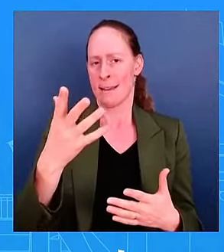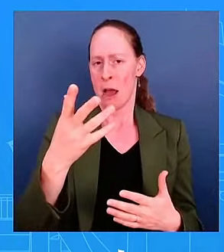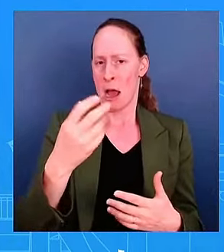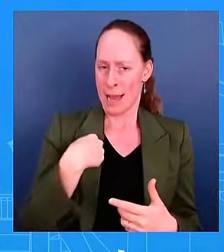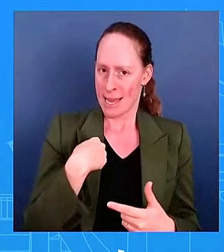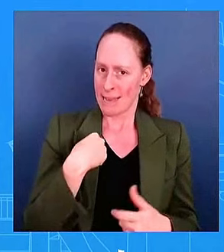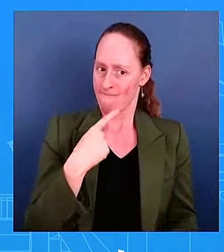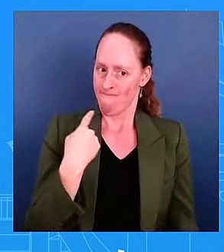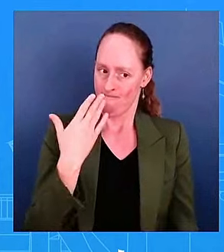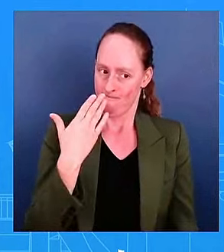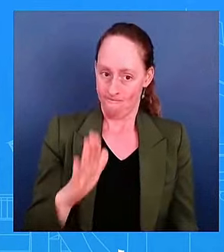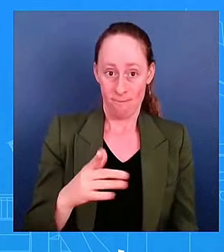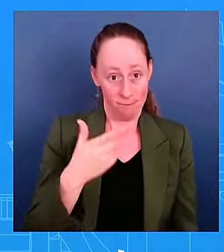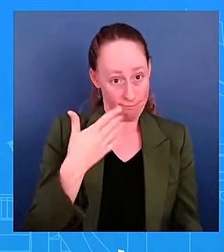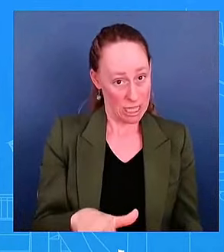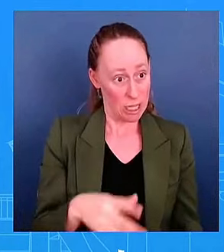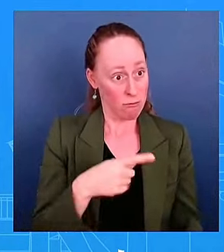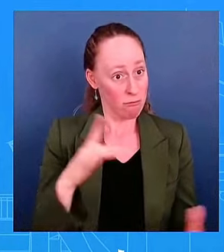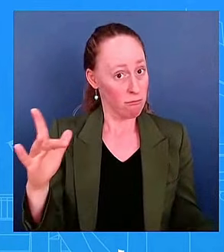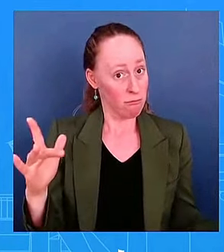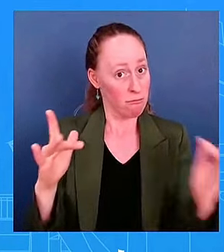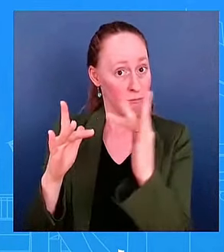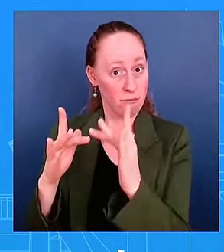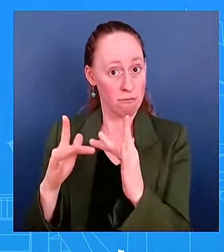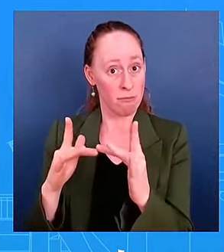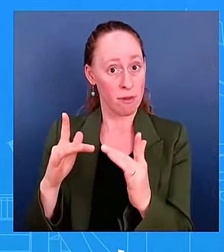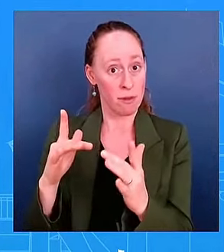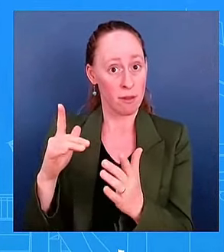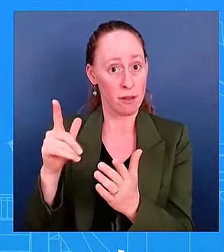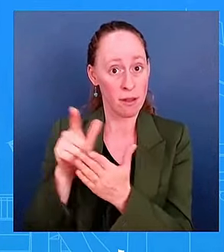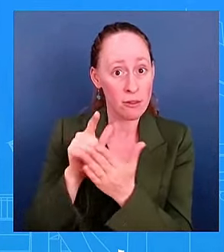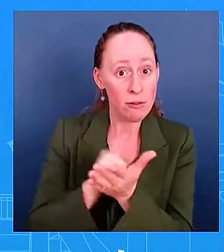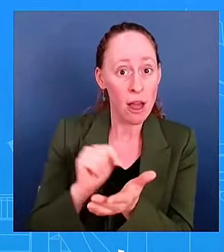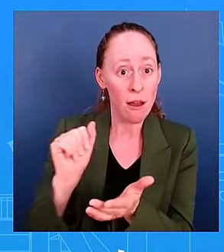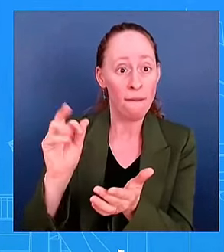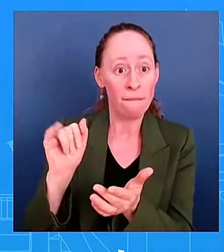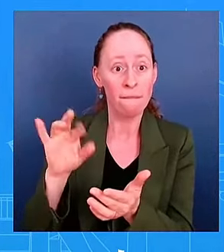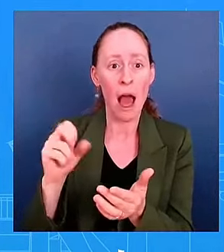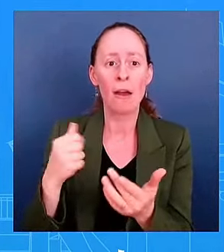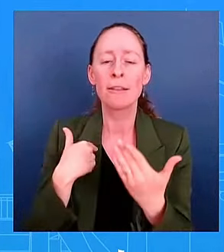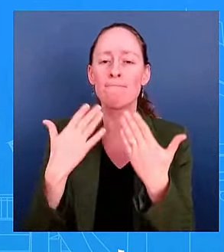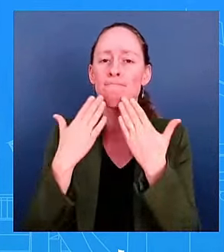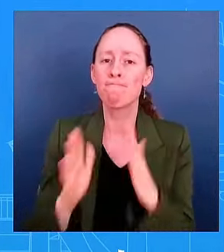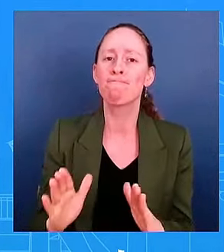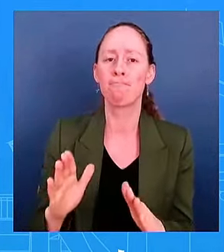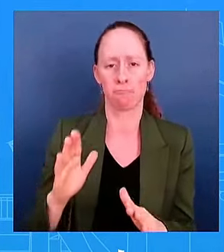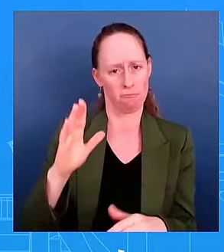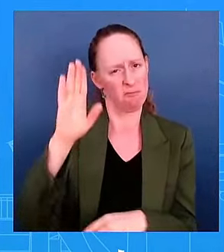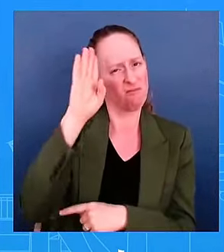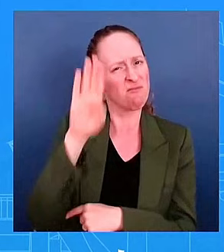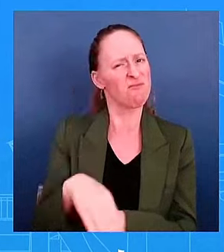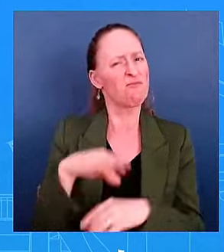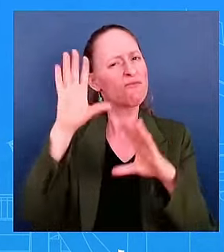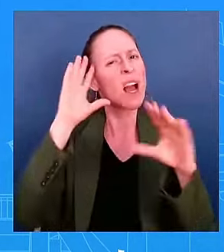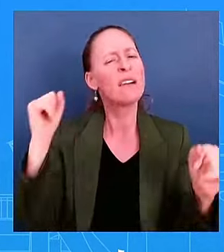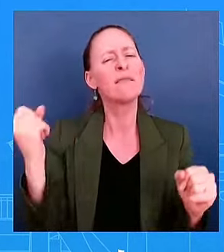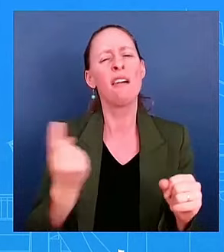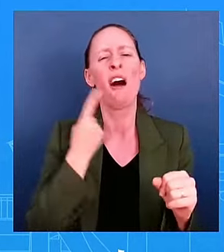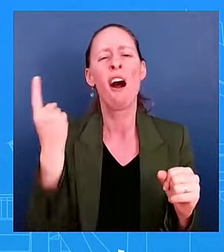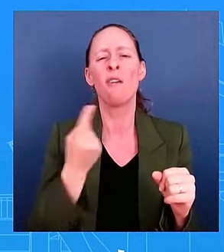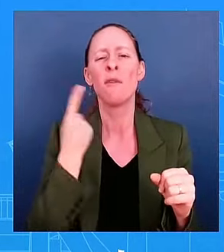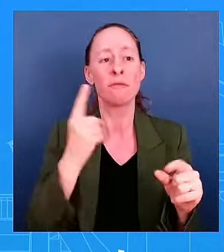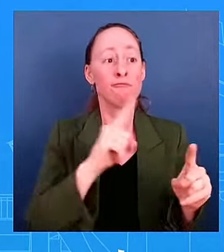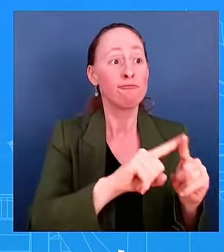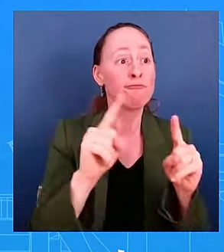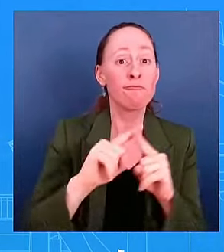has looked forward to working with Democratic leaders and congressional members over the past three years. I keep talking about his record,